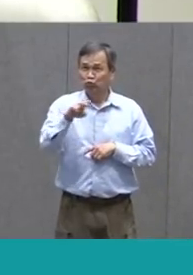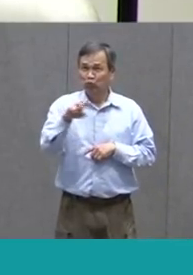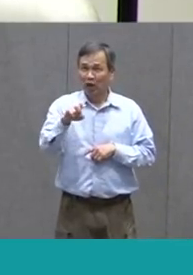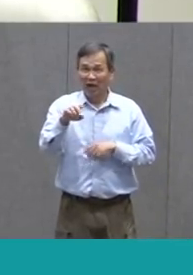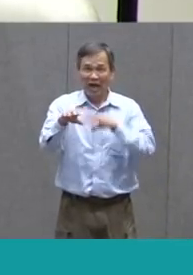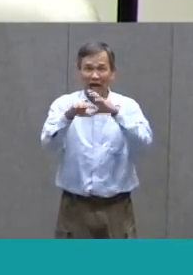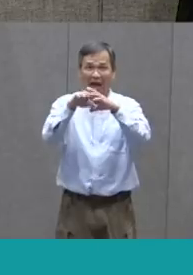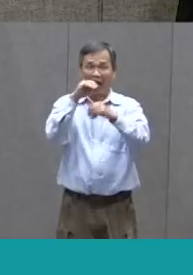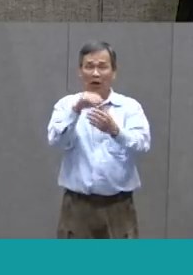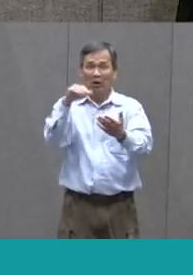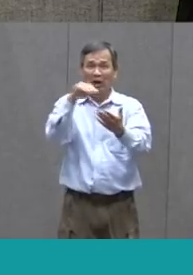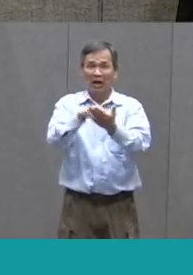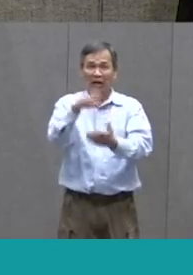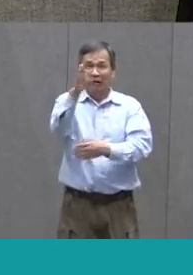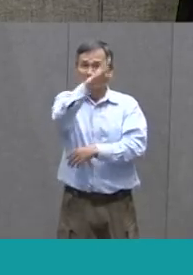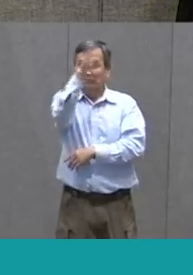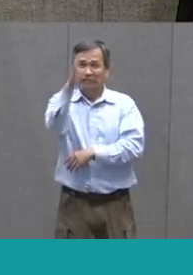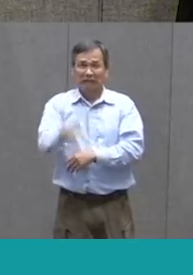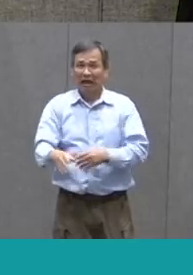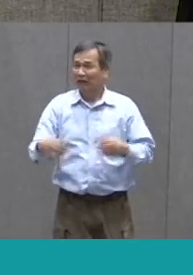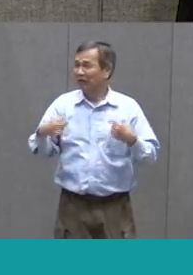never come down again.